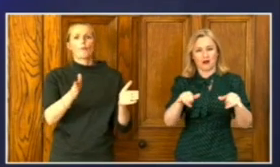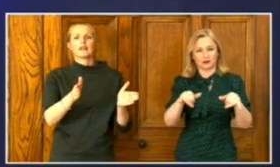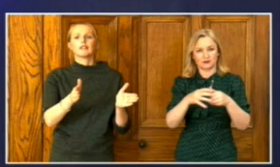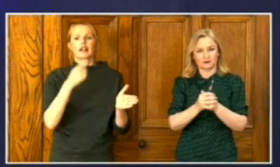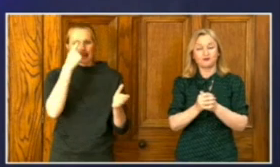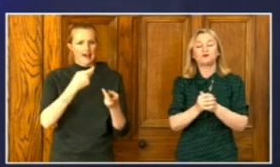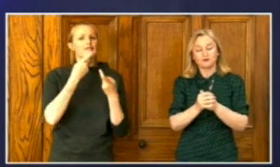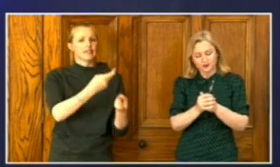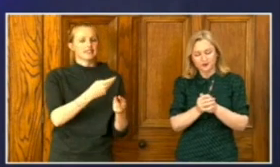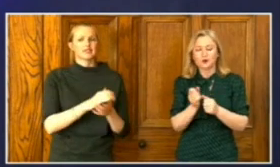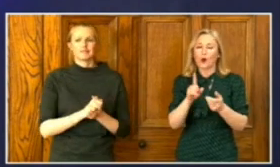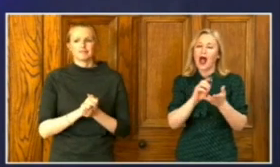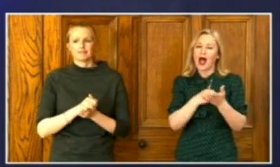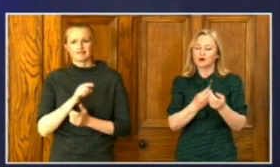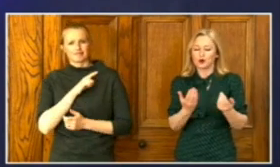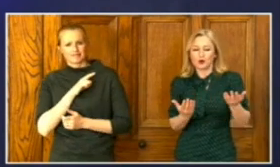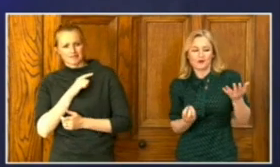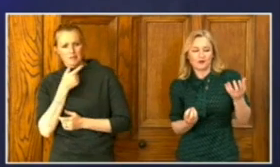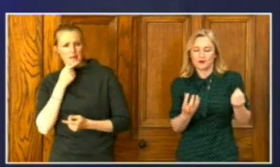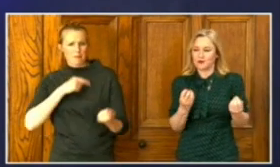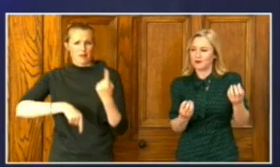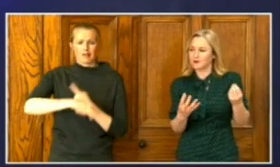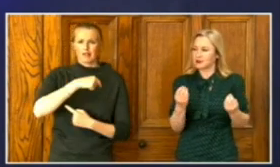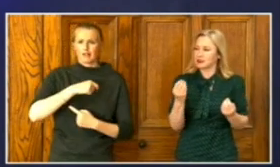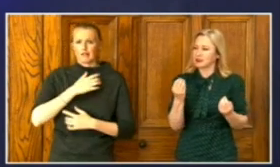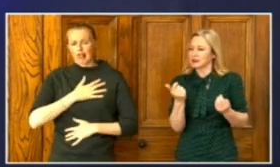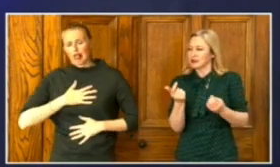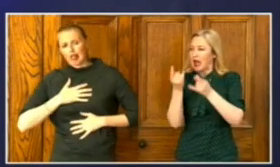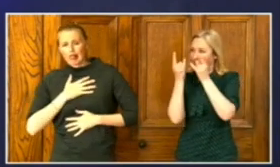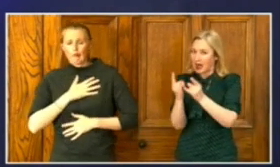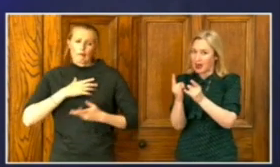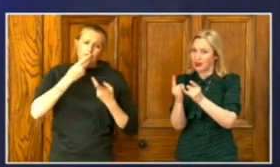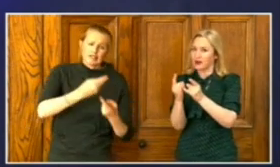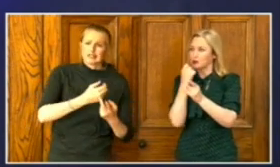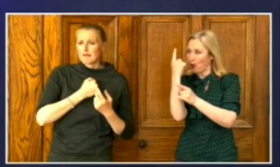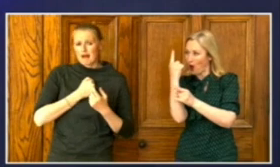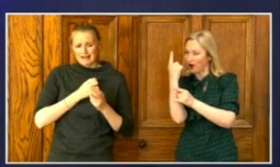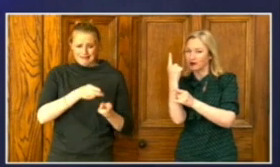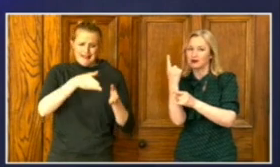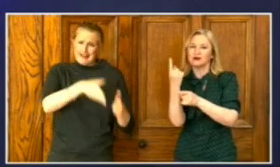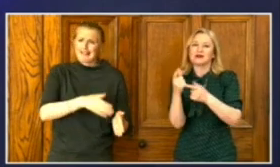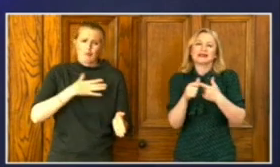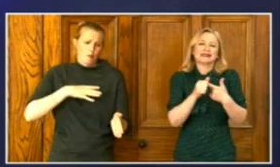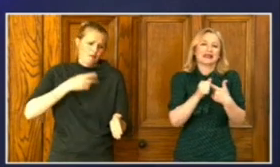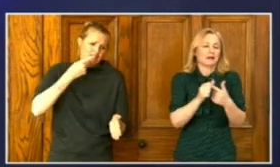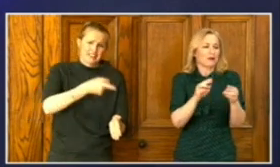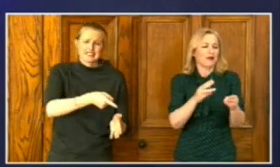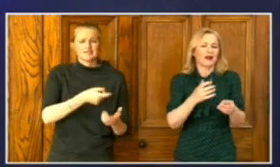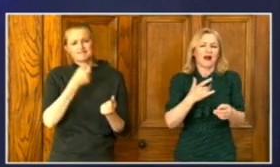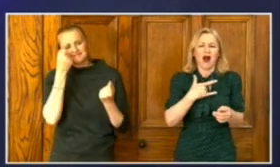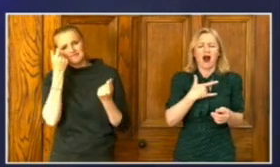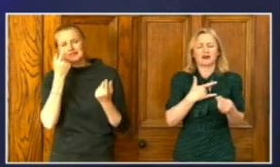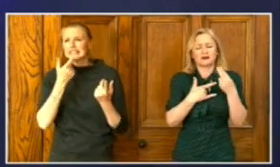public health concerns with the basic human need for people to visit their loved one's grave. And in lifting